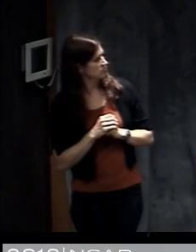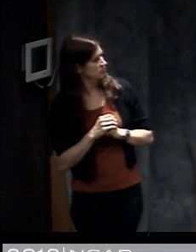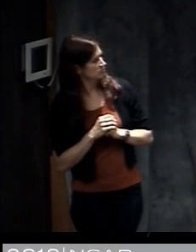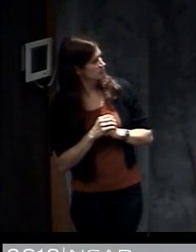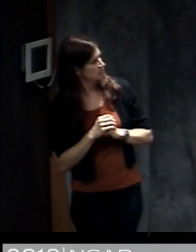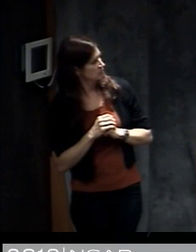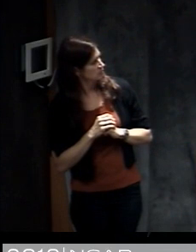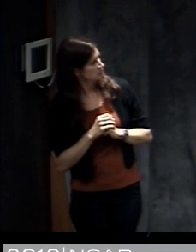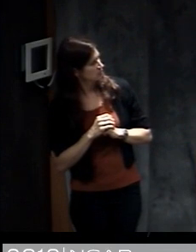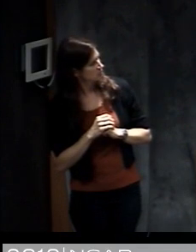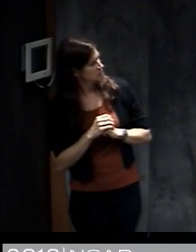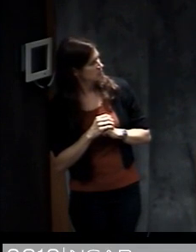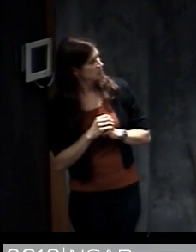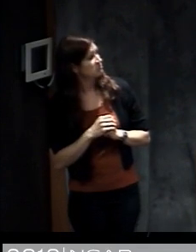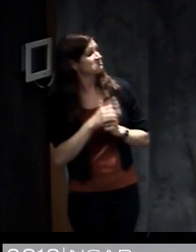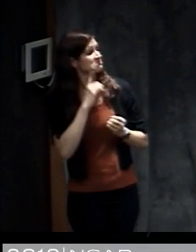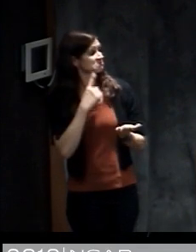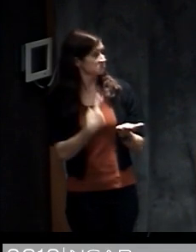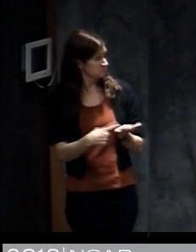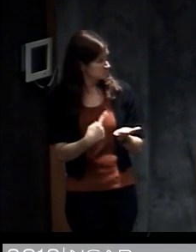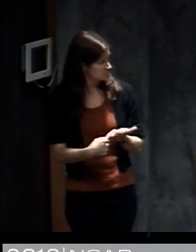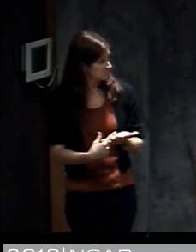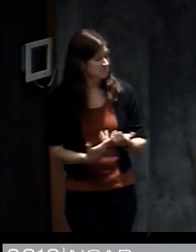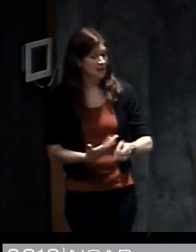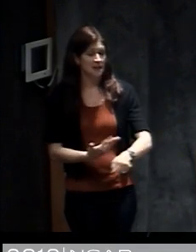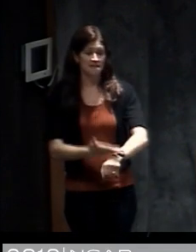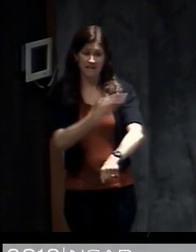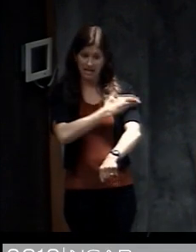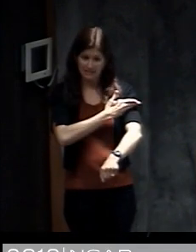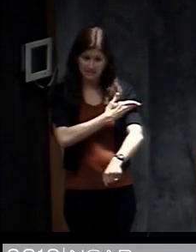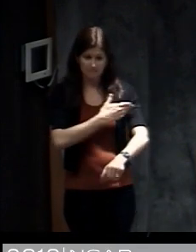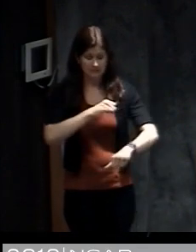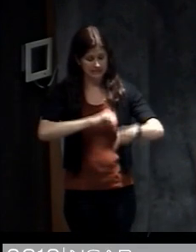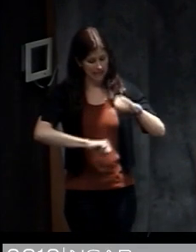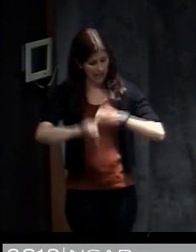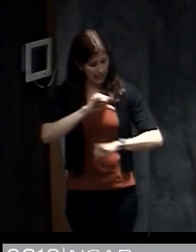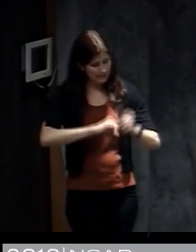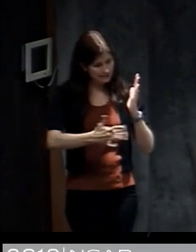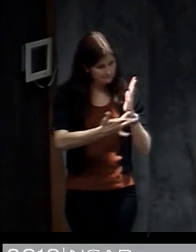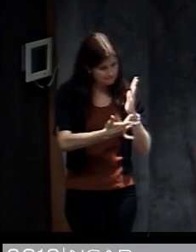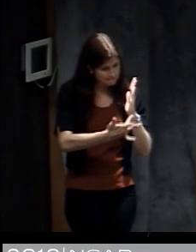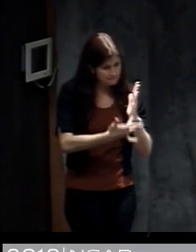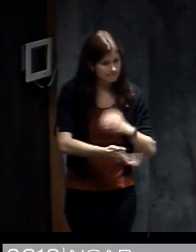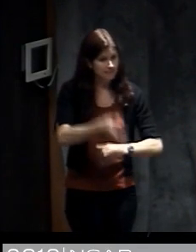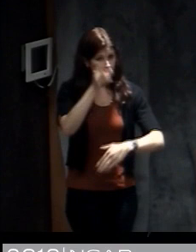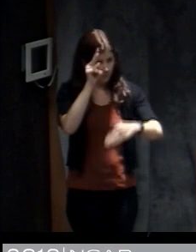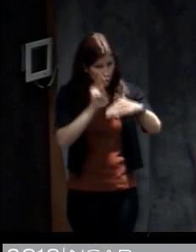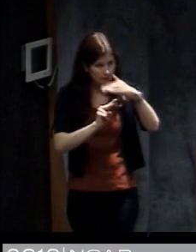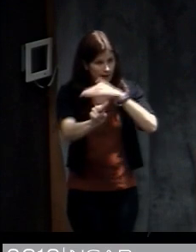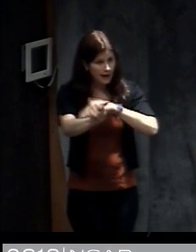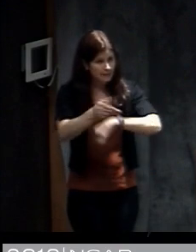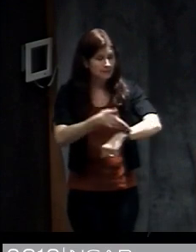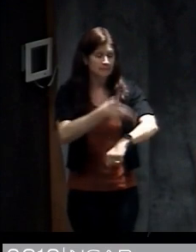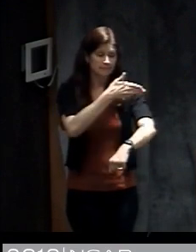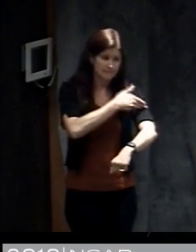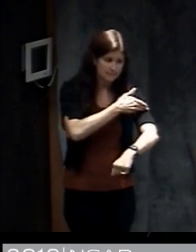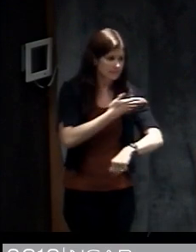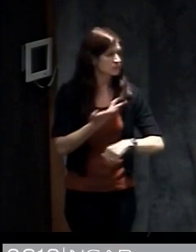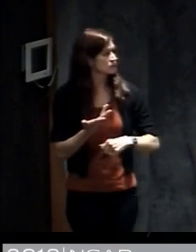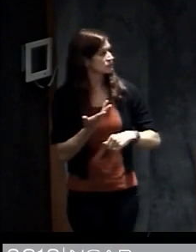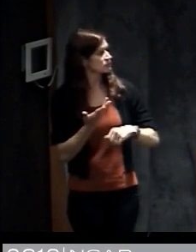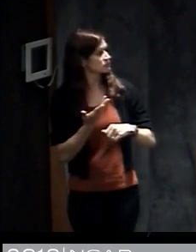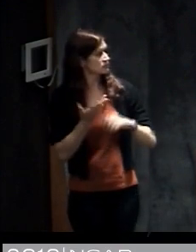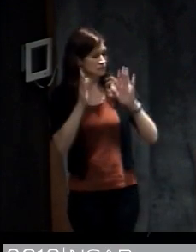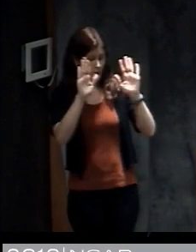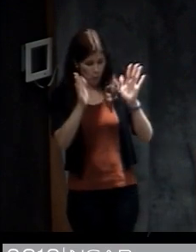Okay, so I've talked about the advances in science technology and the improvements in weather forecasts, as well as the advances in interspending research and improving weather risk communication.